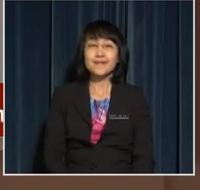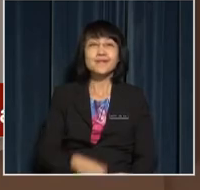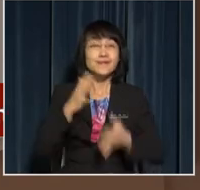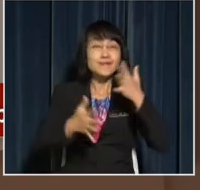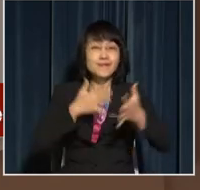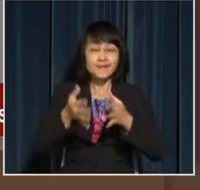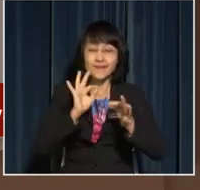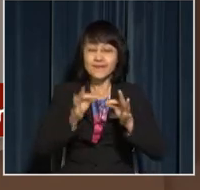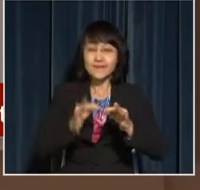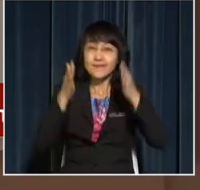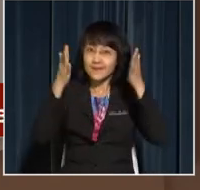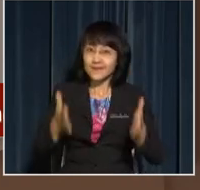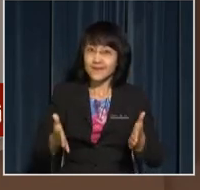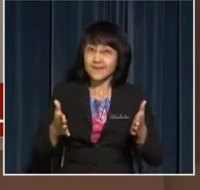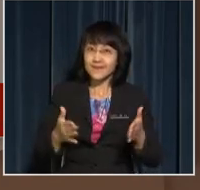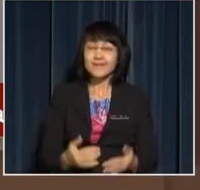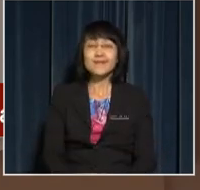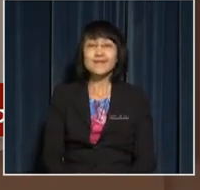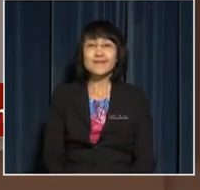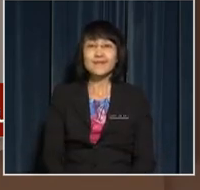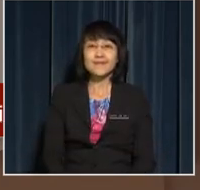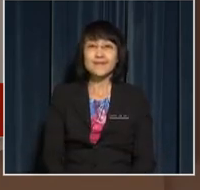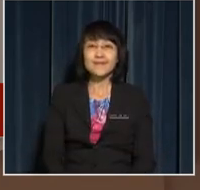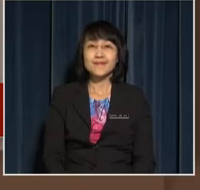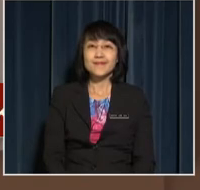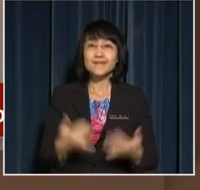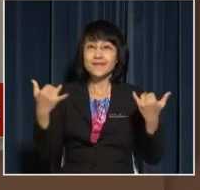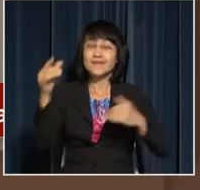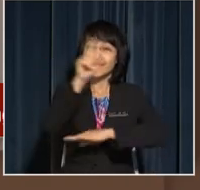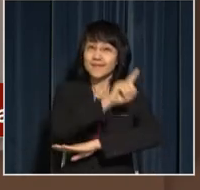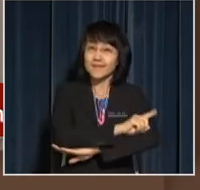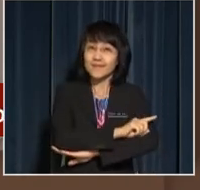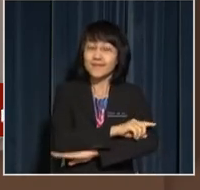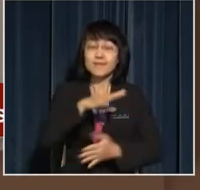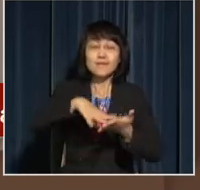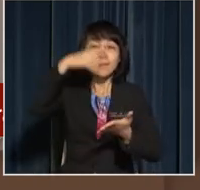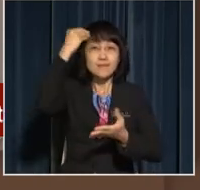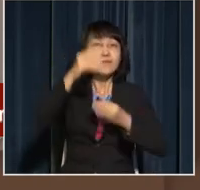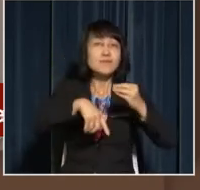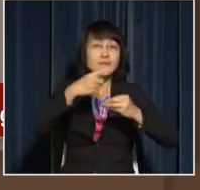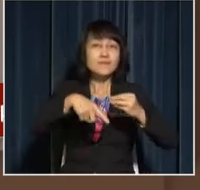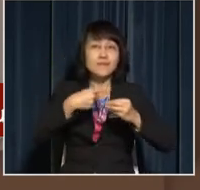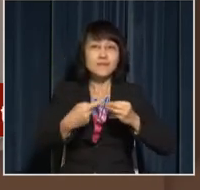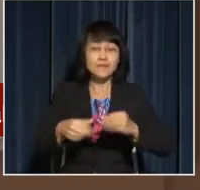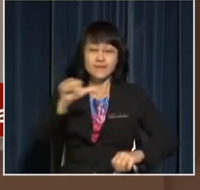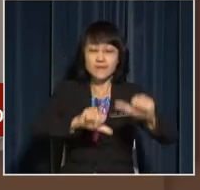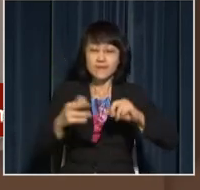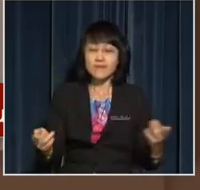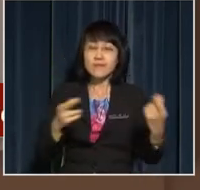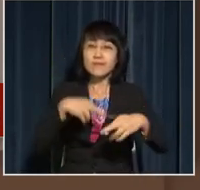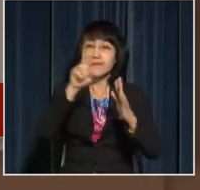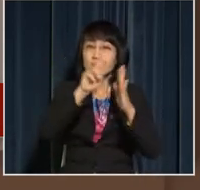our sign language interpreter Today, we are going to learn about Science Room Rules